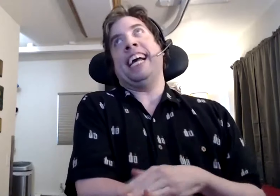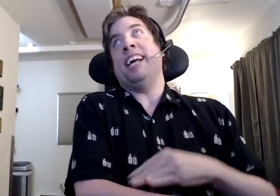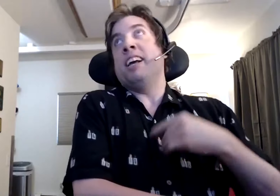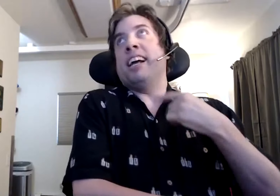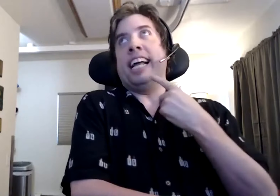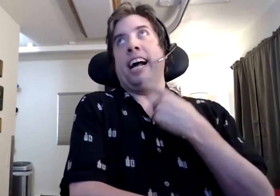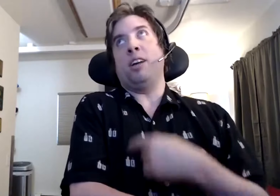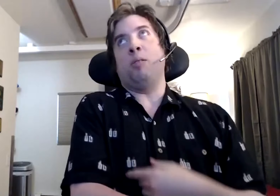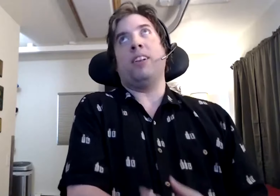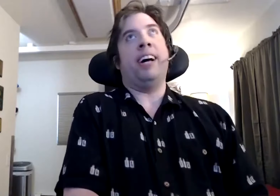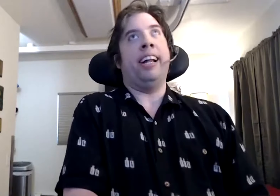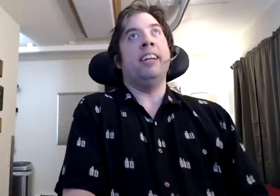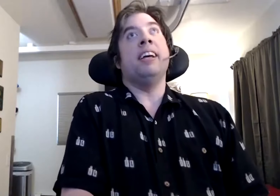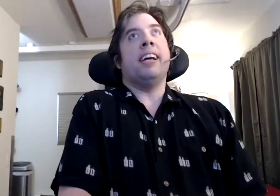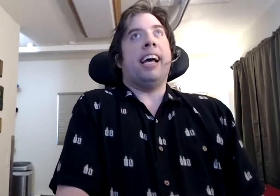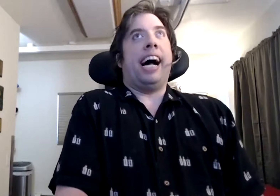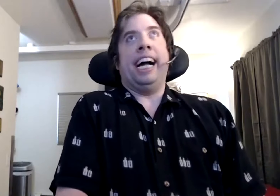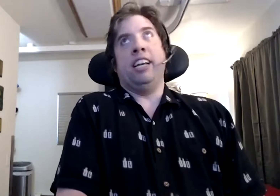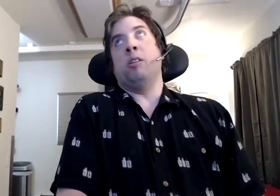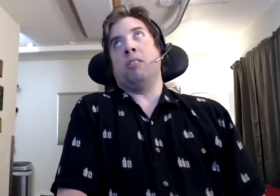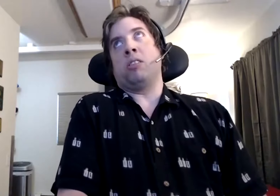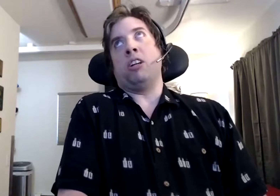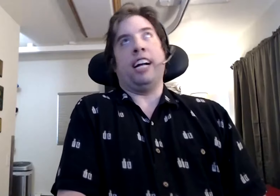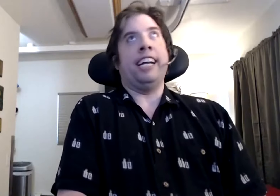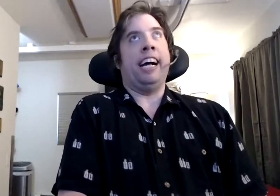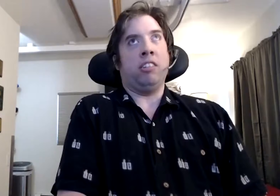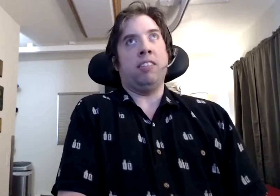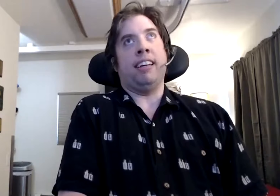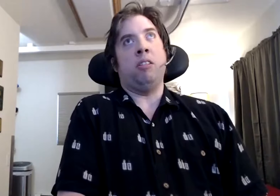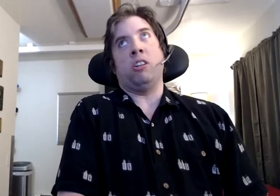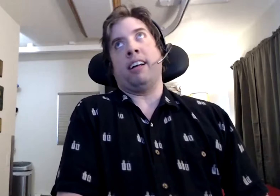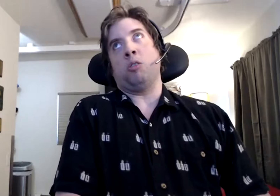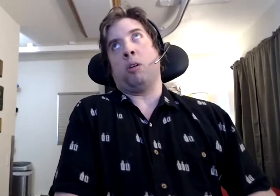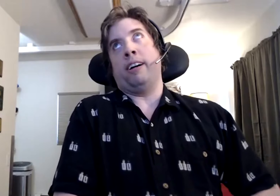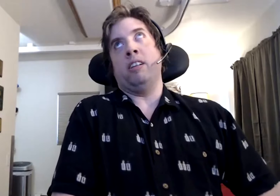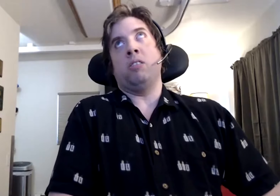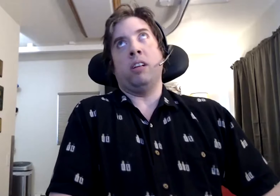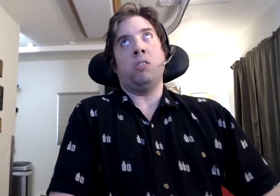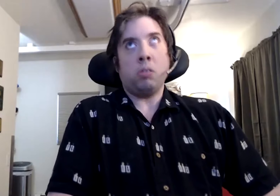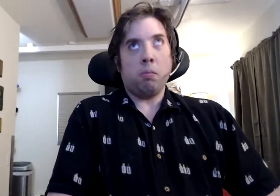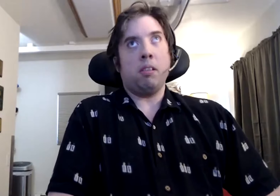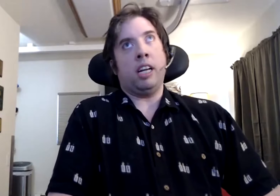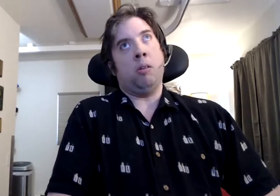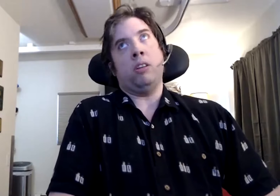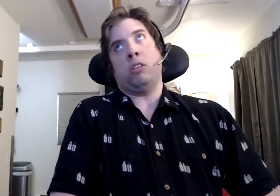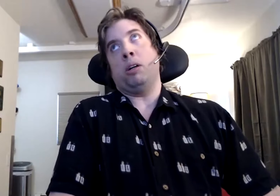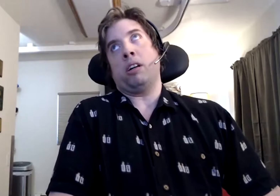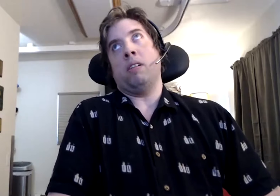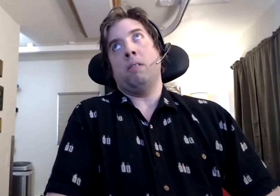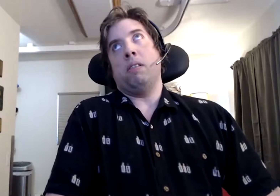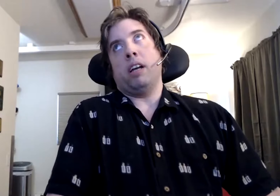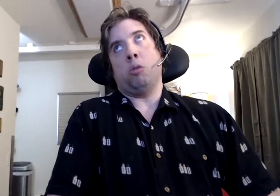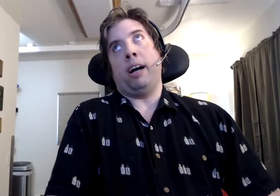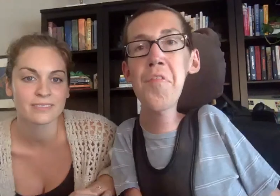ADA and how you feel about it. I knew that was question. had to ask to see what your thoughts were on it since you released the